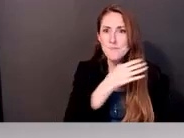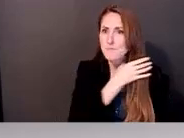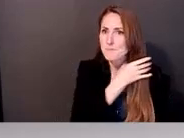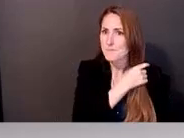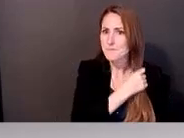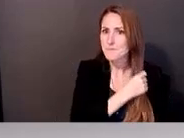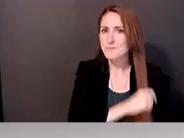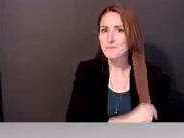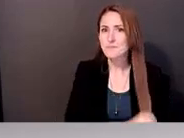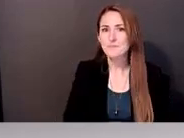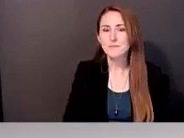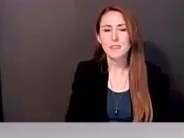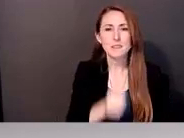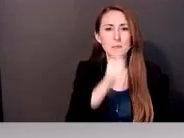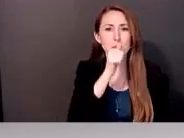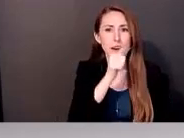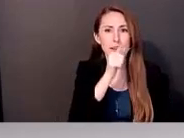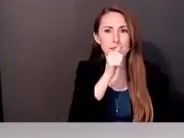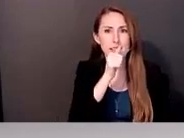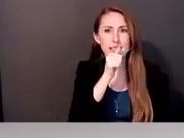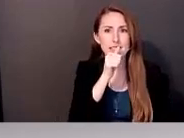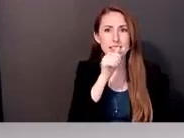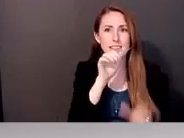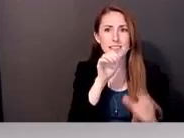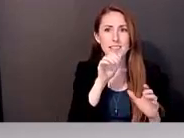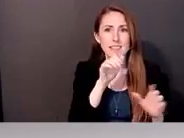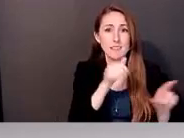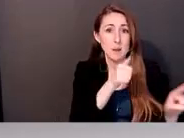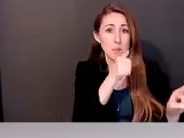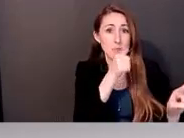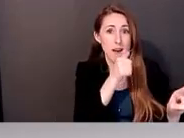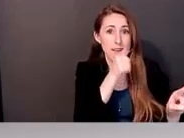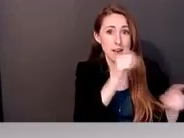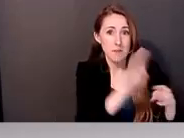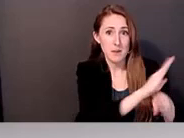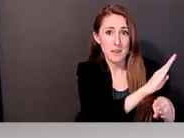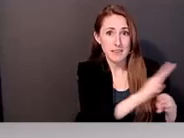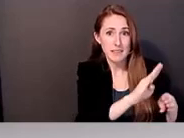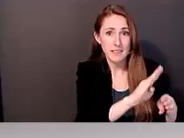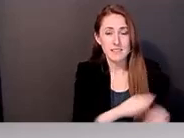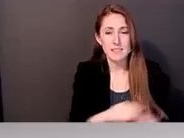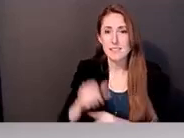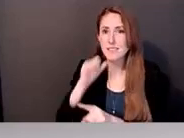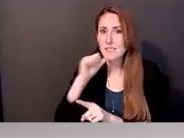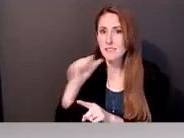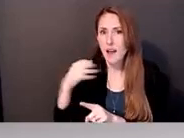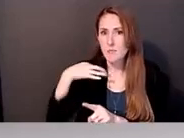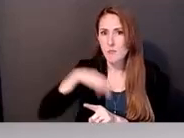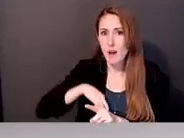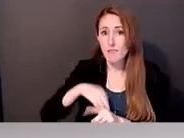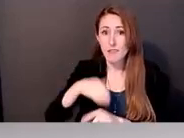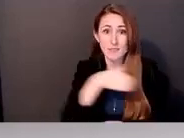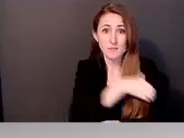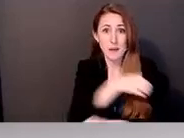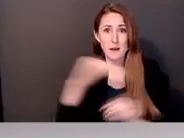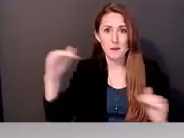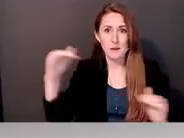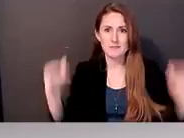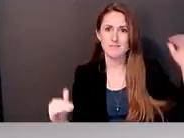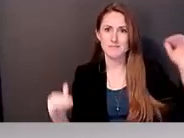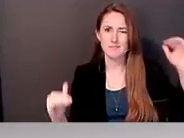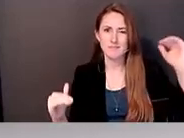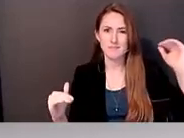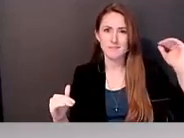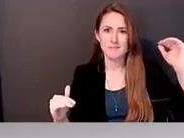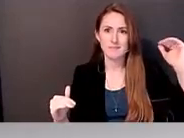sector, nonprofit power imbalance, if anything, you know, where they've just got profit and their